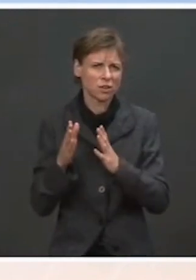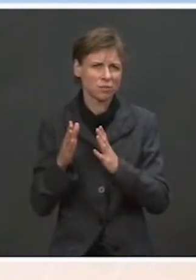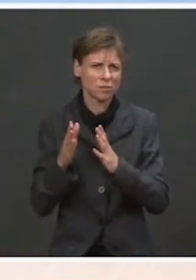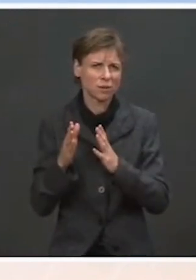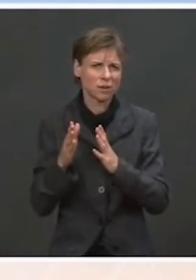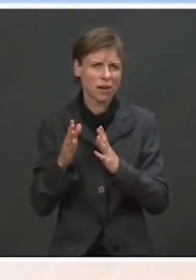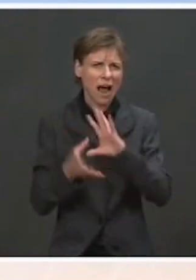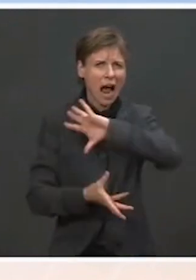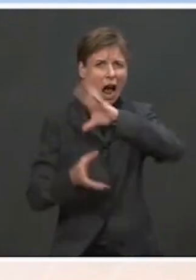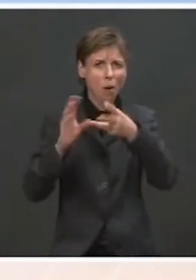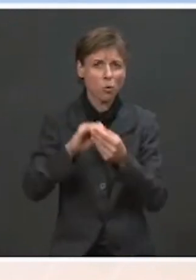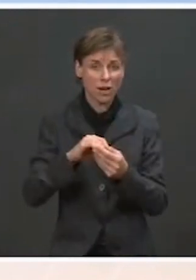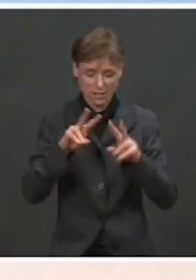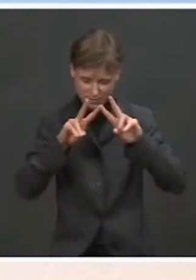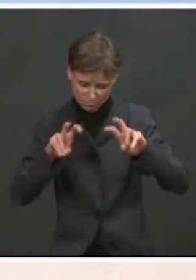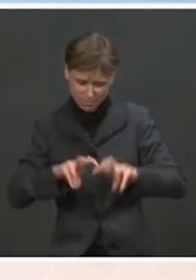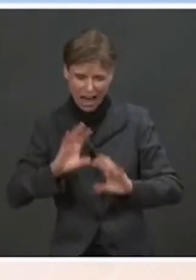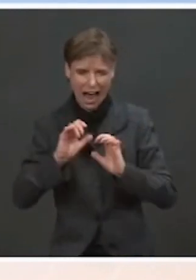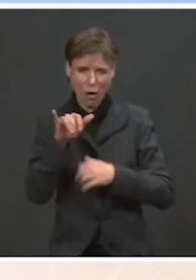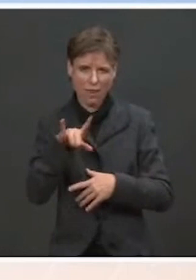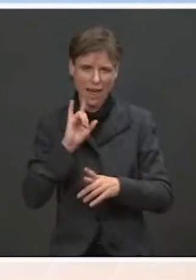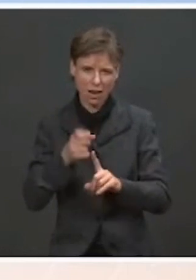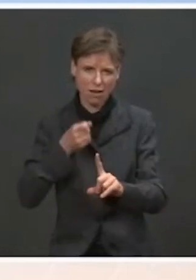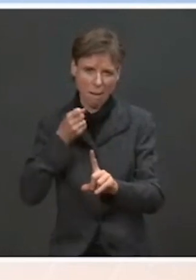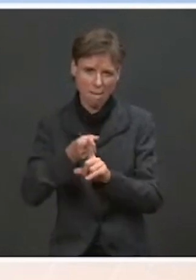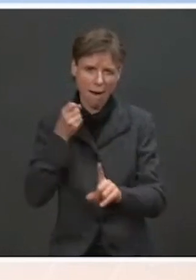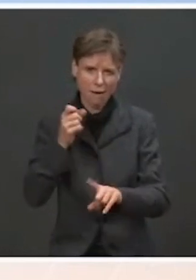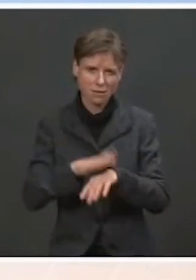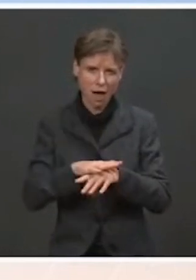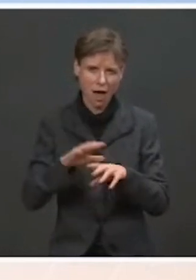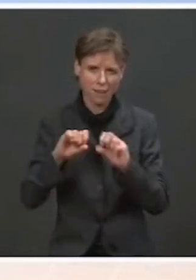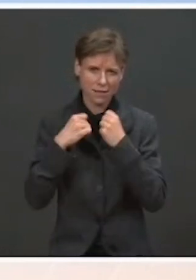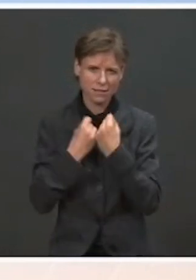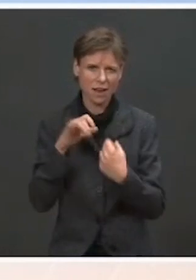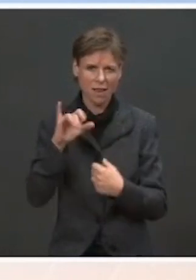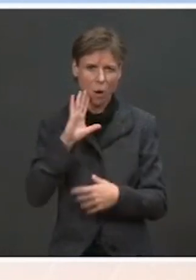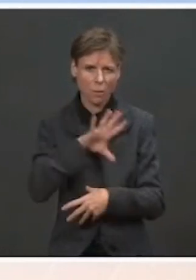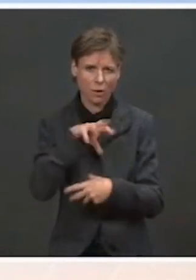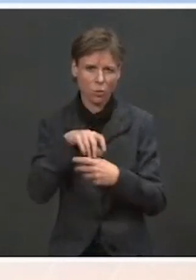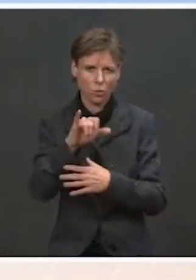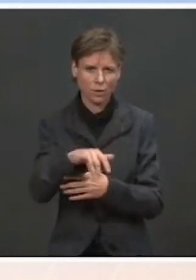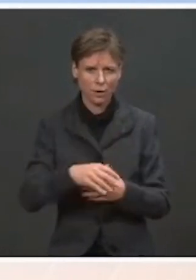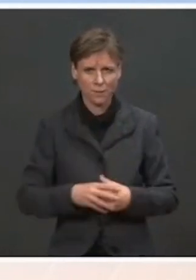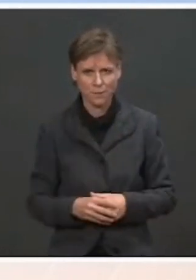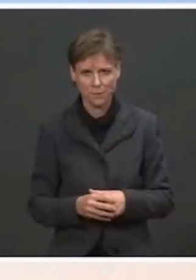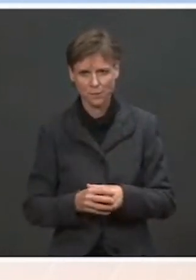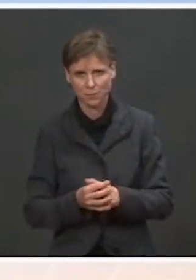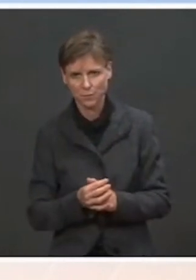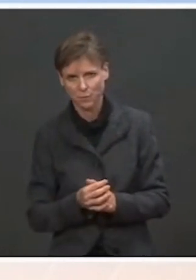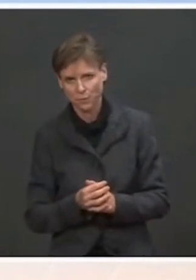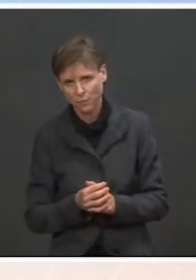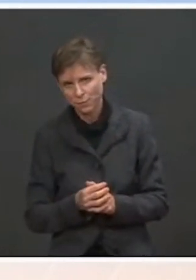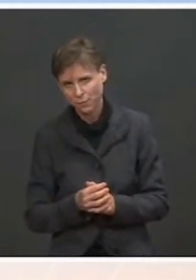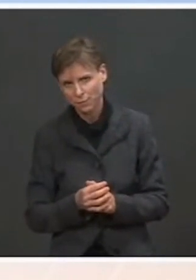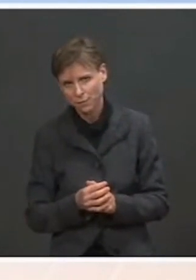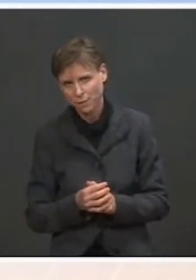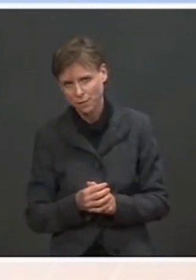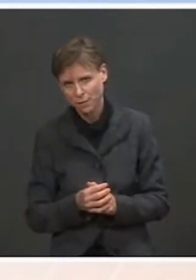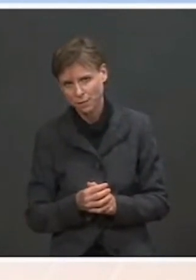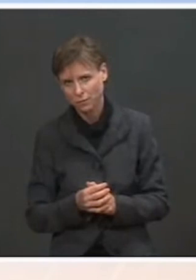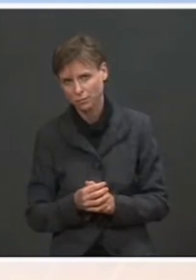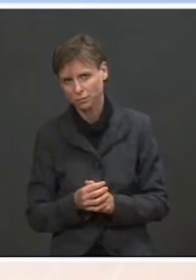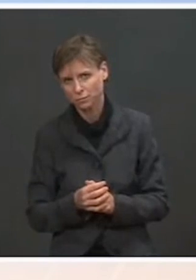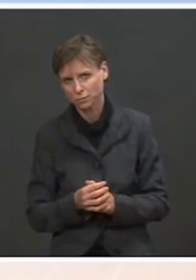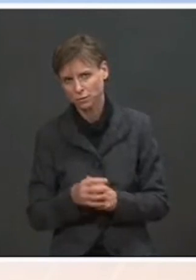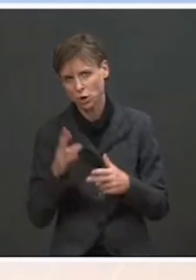how that impacts our society. And this will certainly be a part of that. I just wanted to follow up on North Korea. So there are